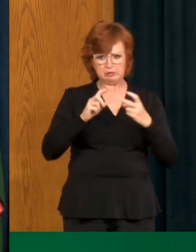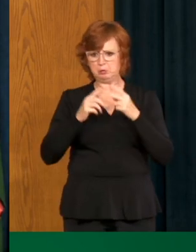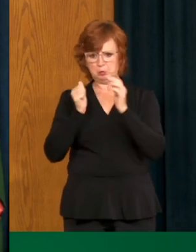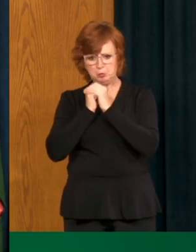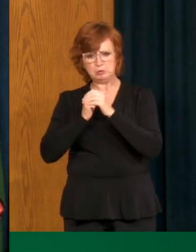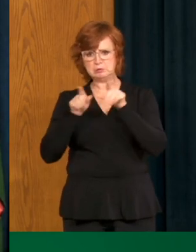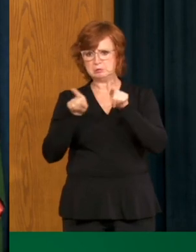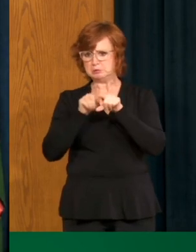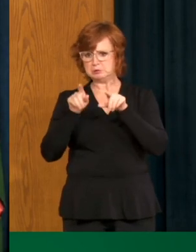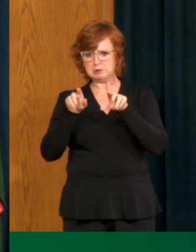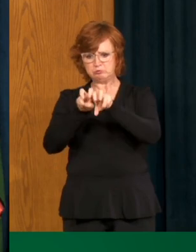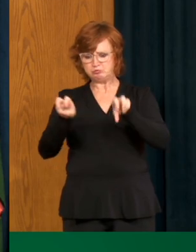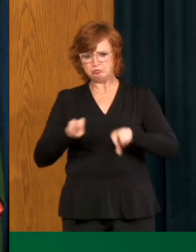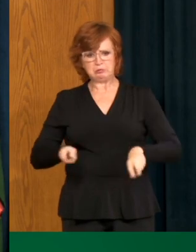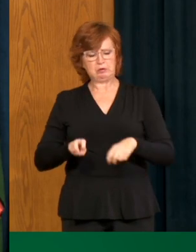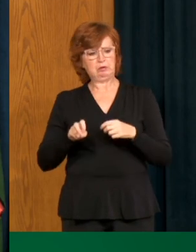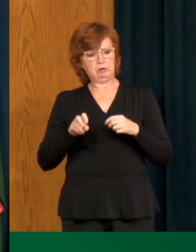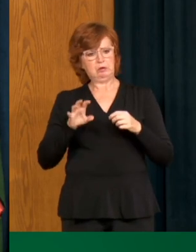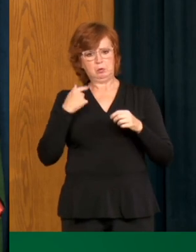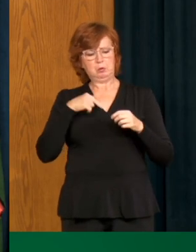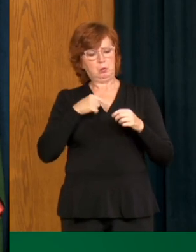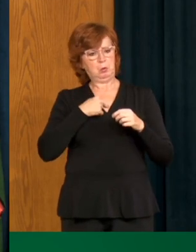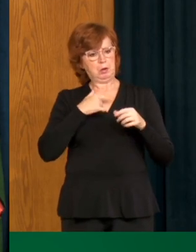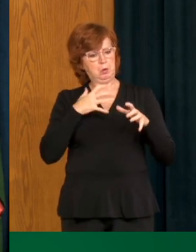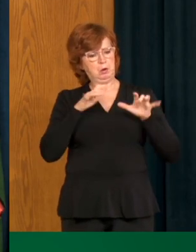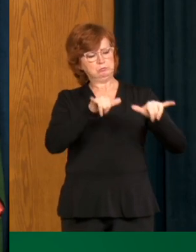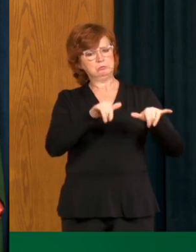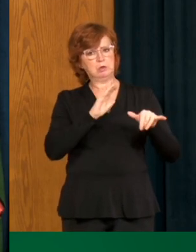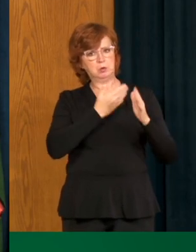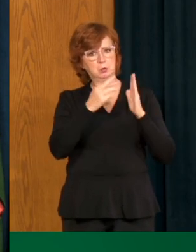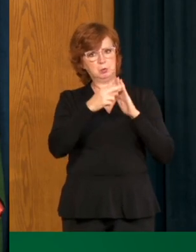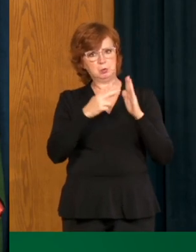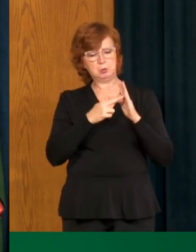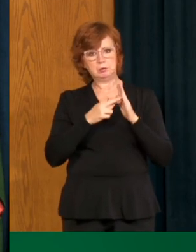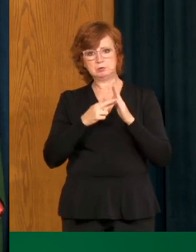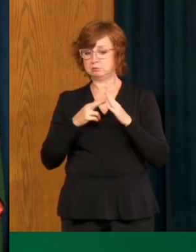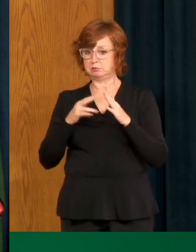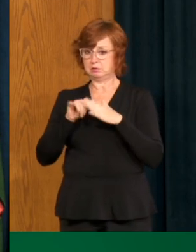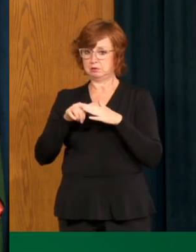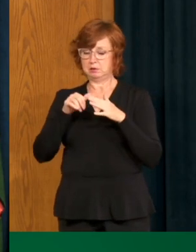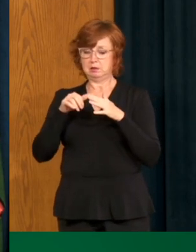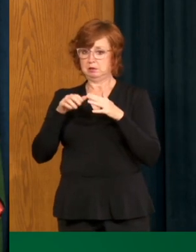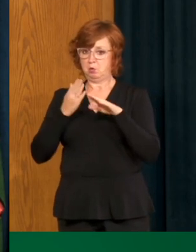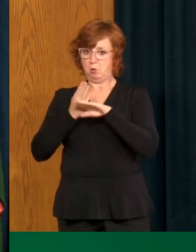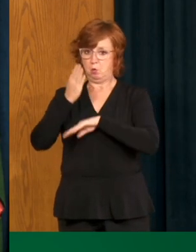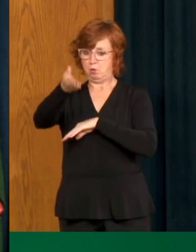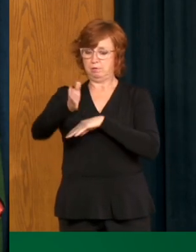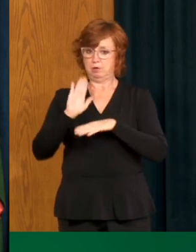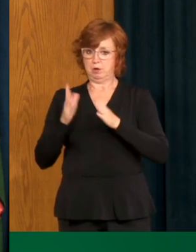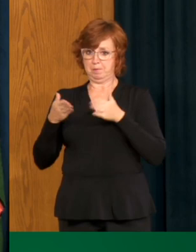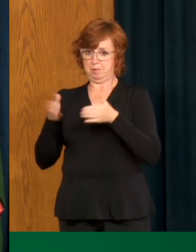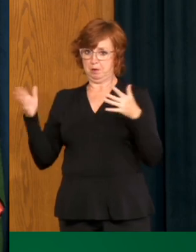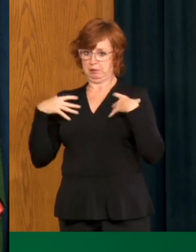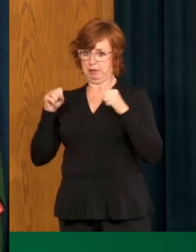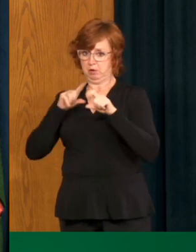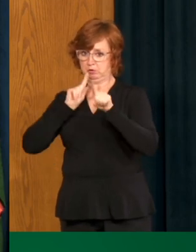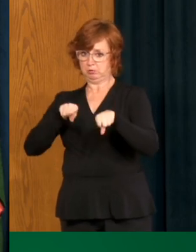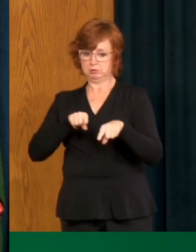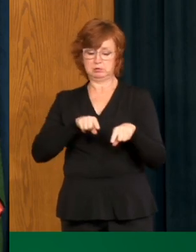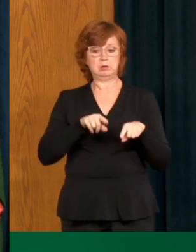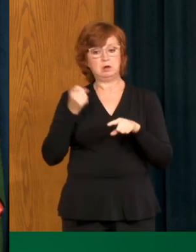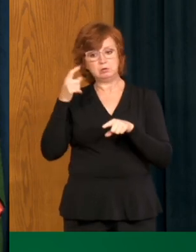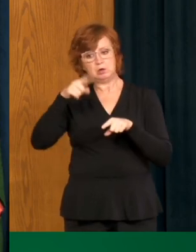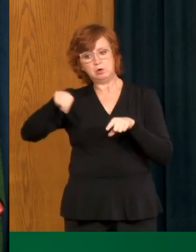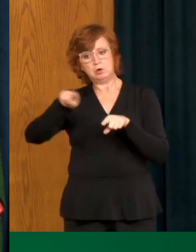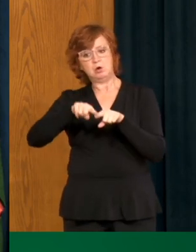is larger than what is allowable under the public health order as i said many are making the necessary adjustments and for them for that